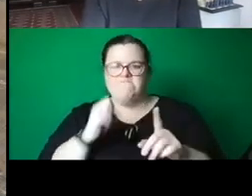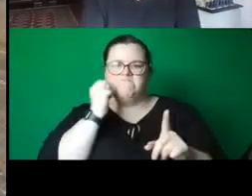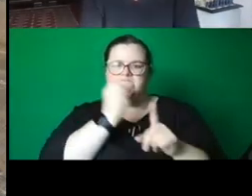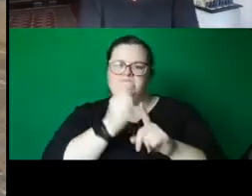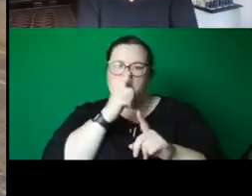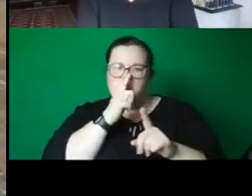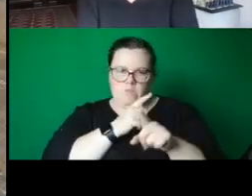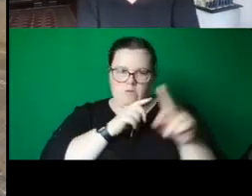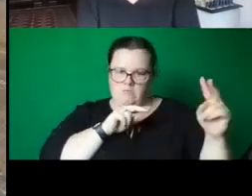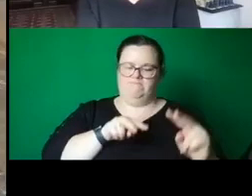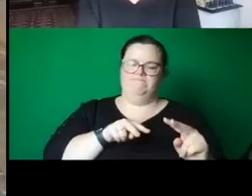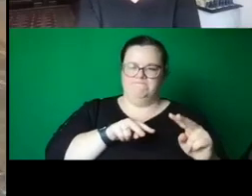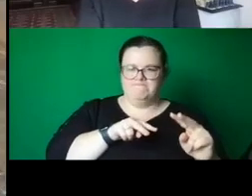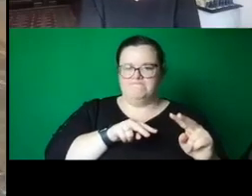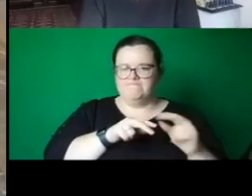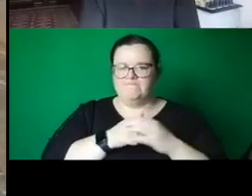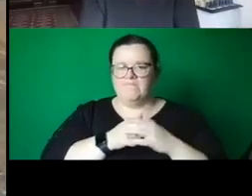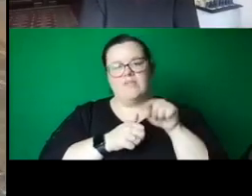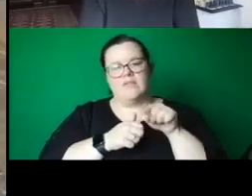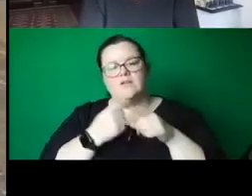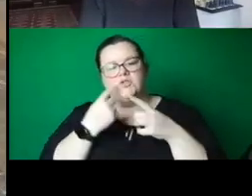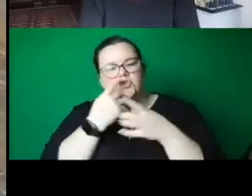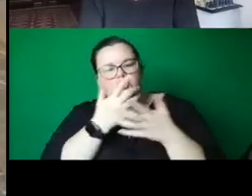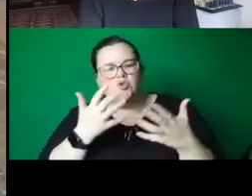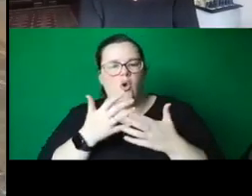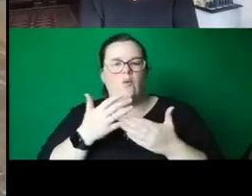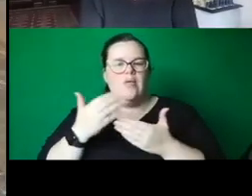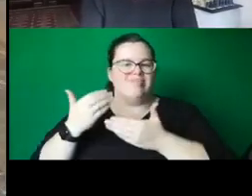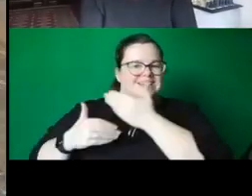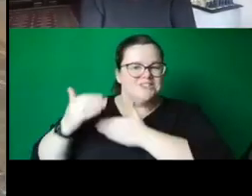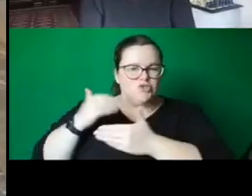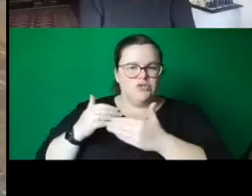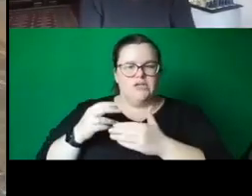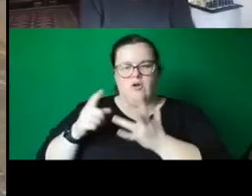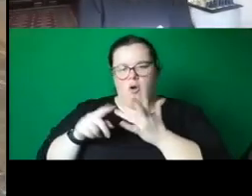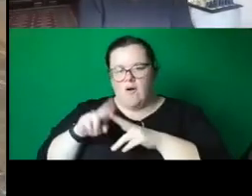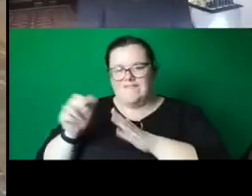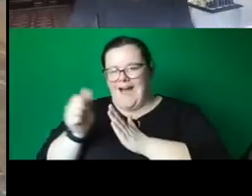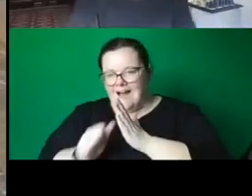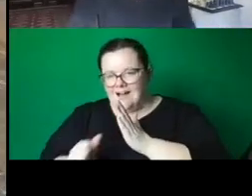archive, this about the legacies that artists create and responsibility that comes with them.